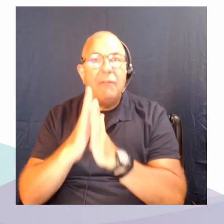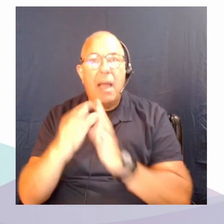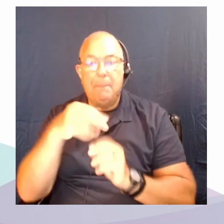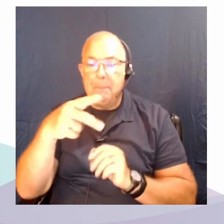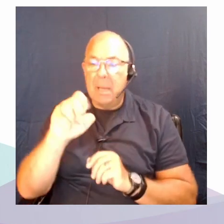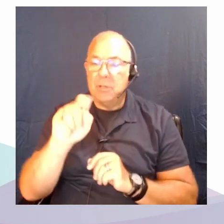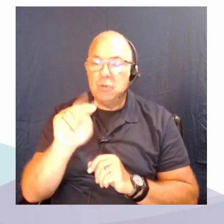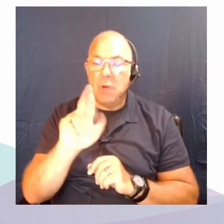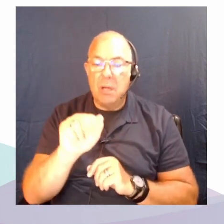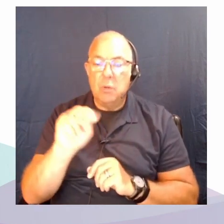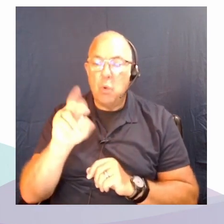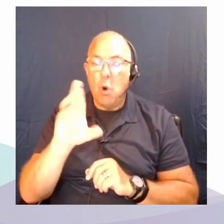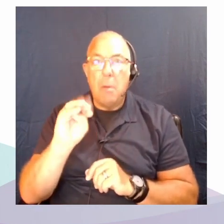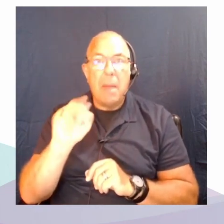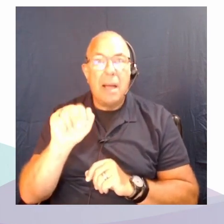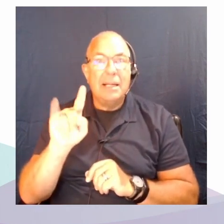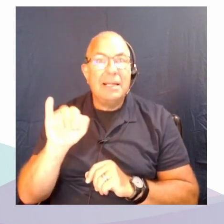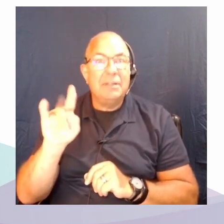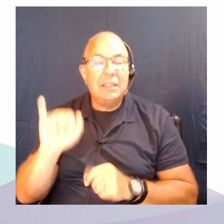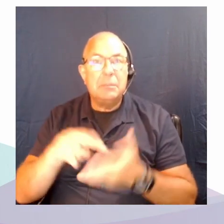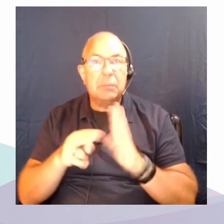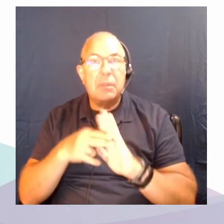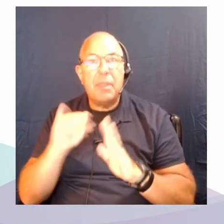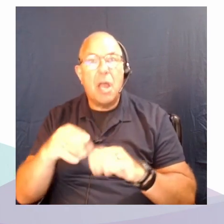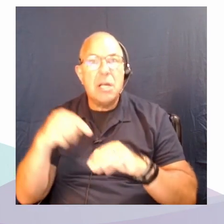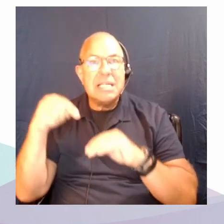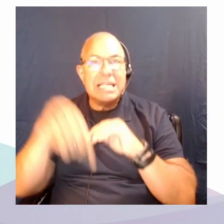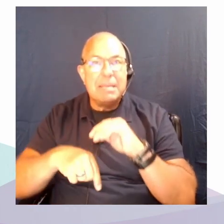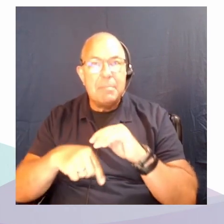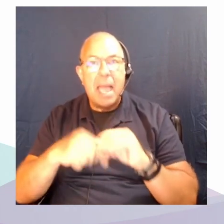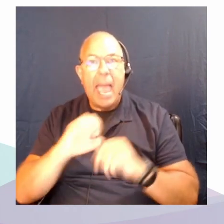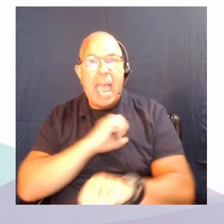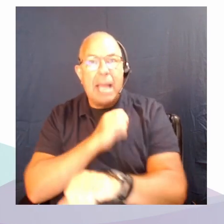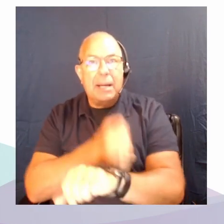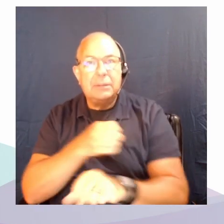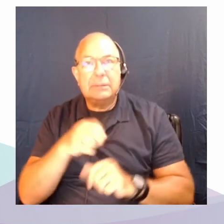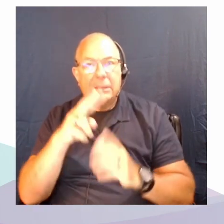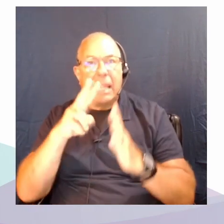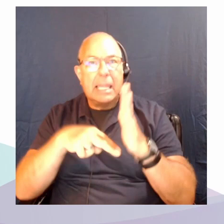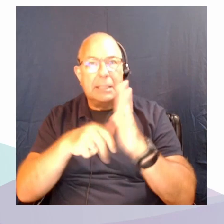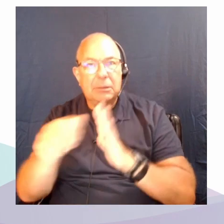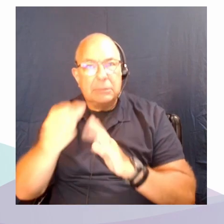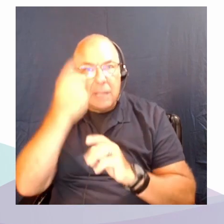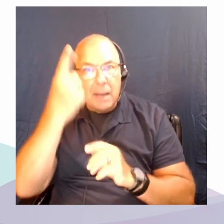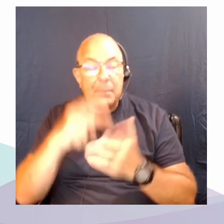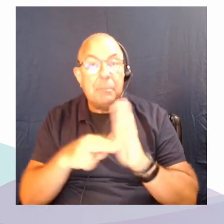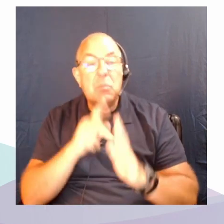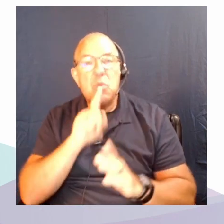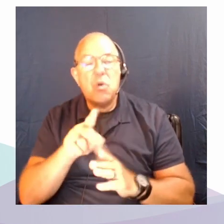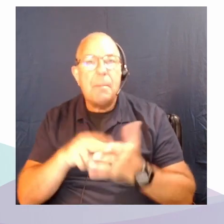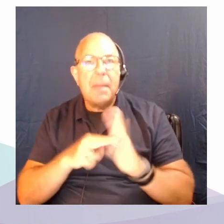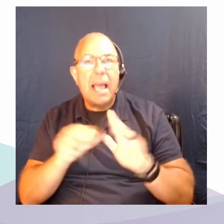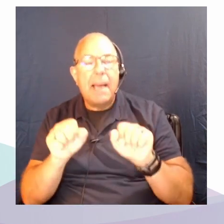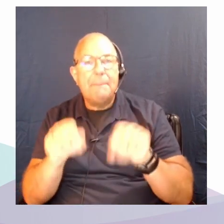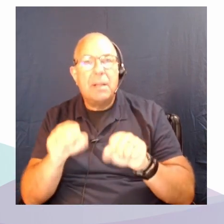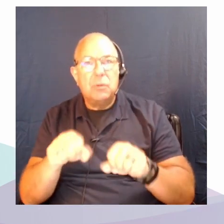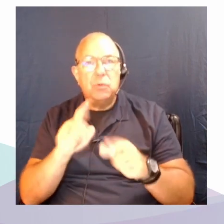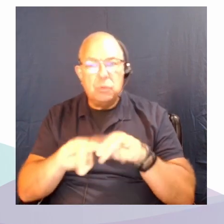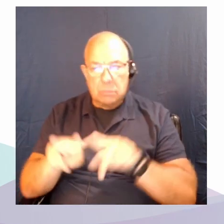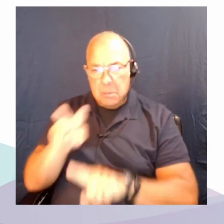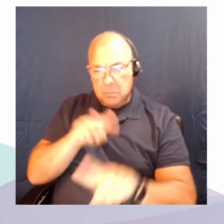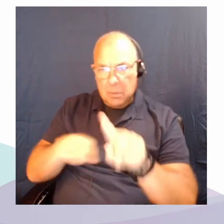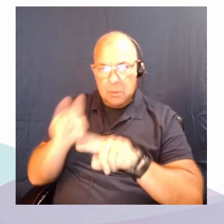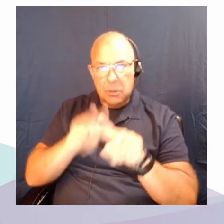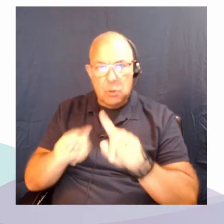what I call deep energy literacy. And deep energy literacy really means the ability to assess energy transition strategies